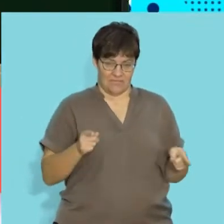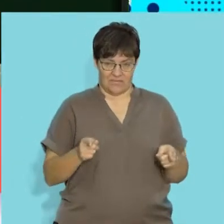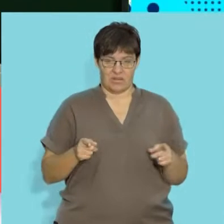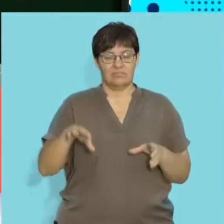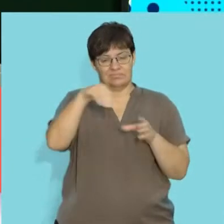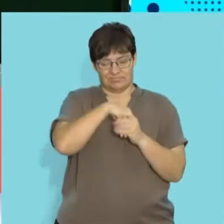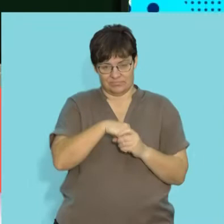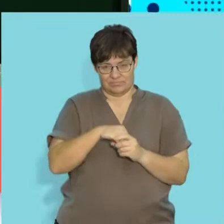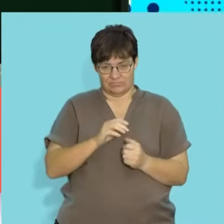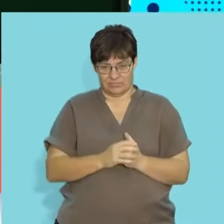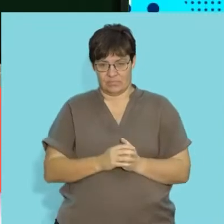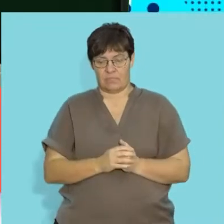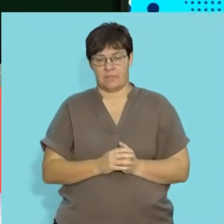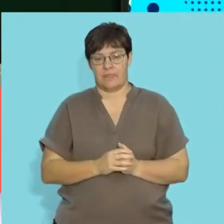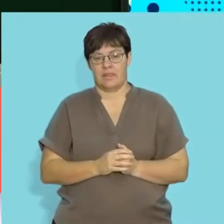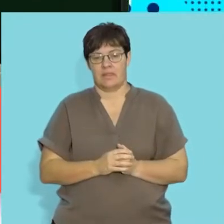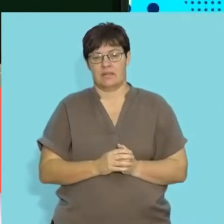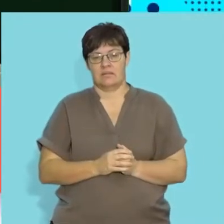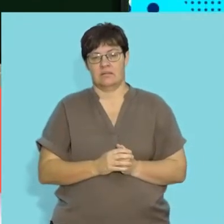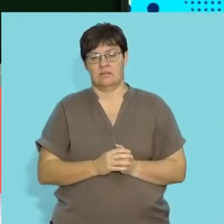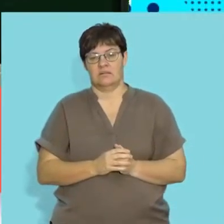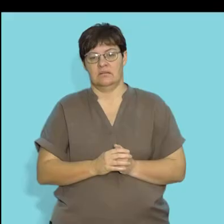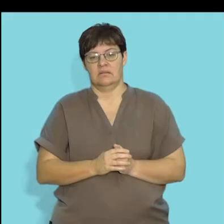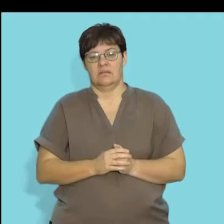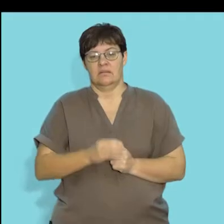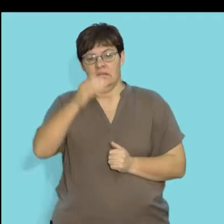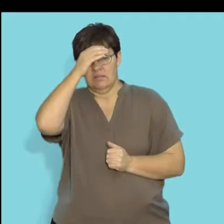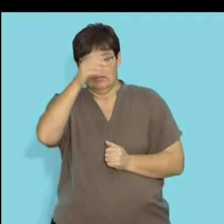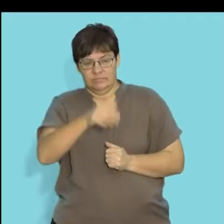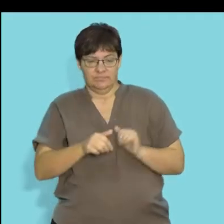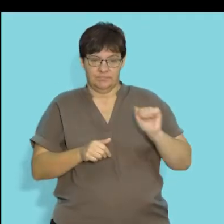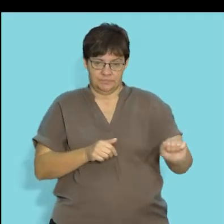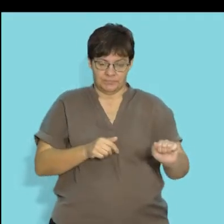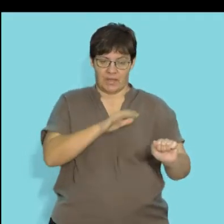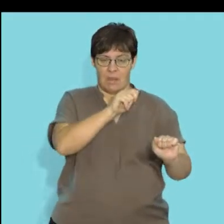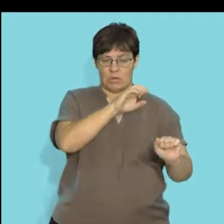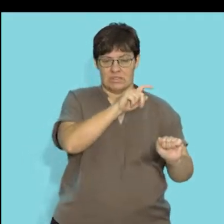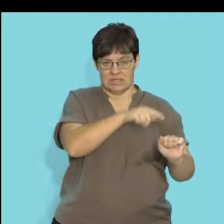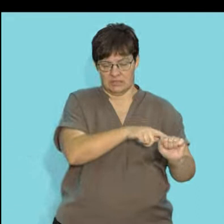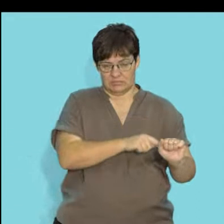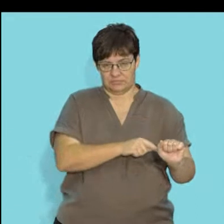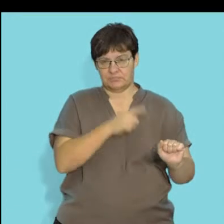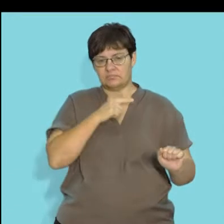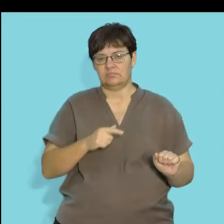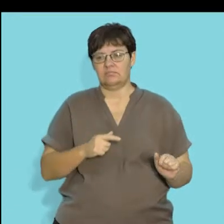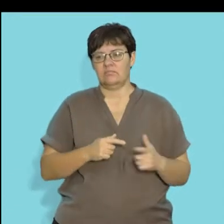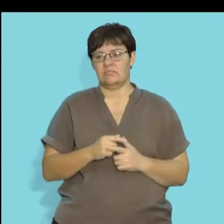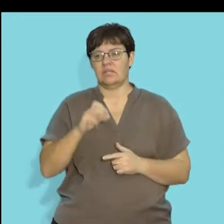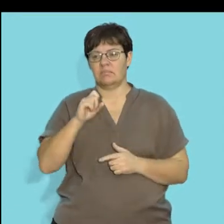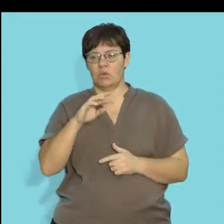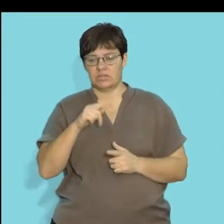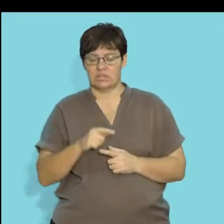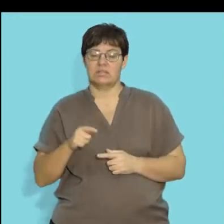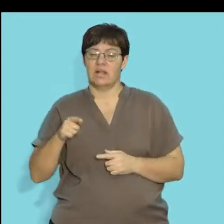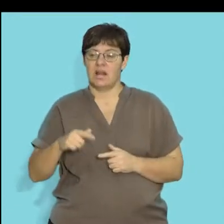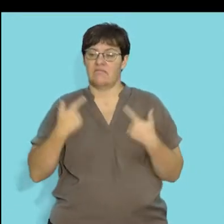habitat or in their specific area. The concept of abiotic, so biotic refers to living organisms,